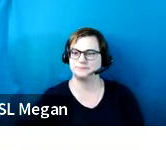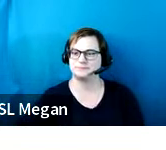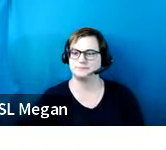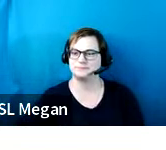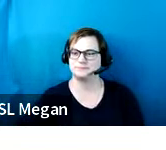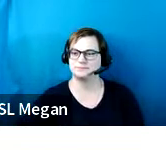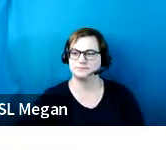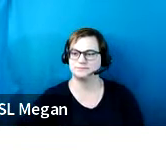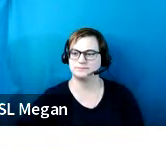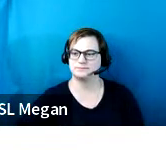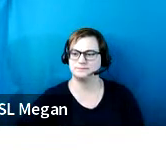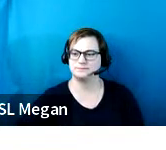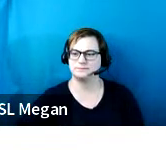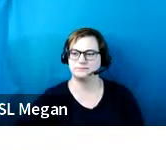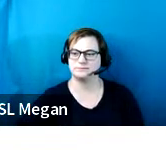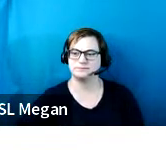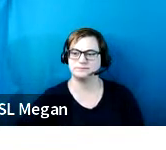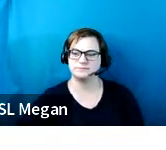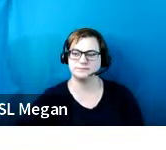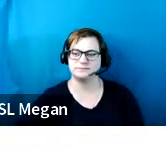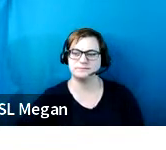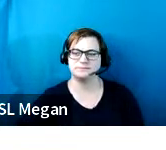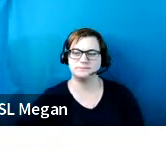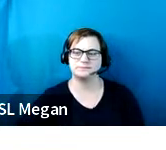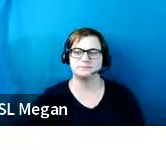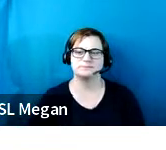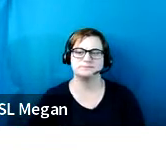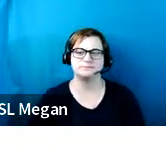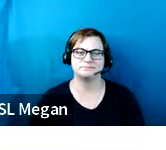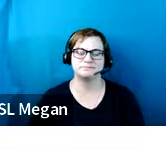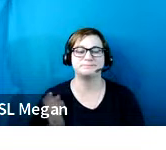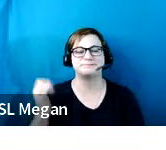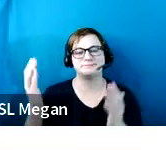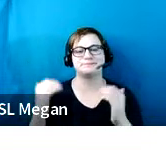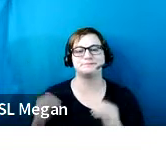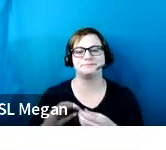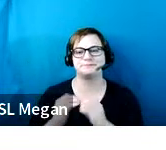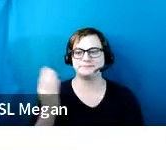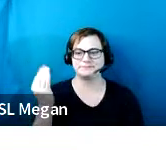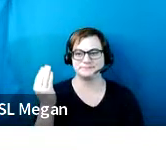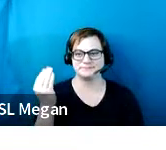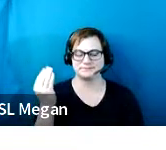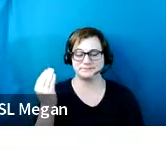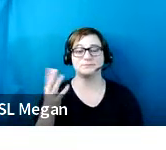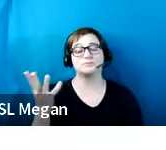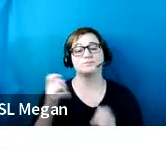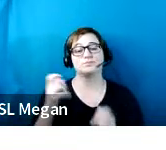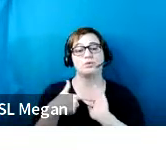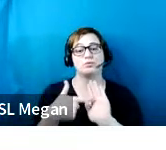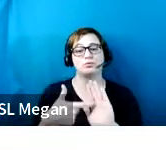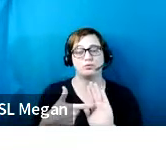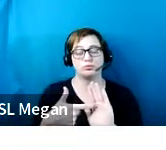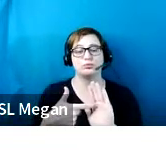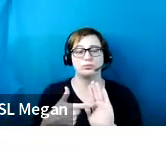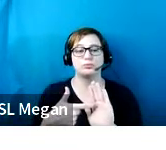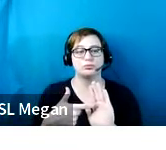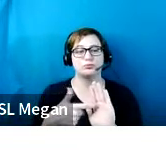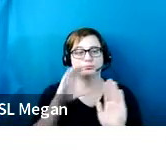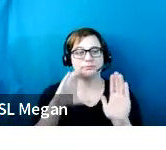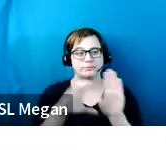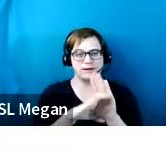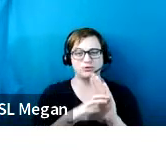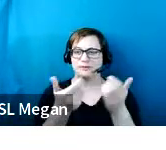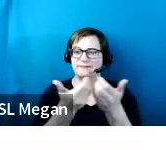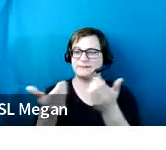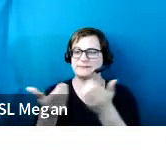All right, so let's move on to the next slide, slide number 14. And so we also wanted to show you an example of some separate